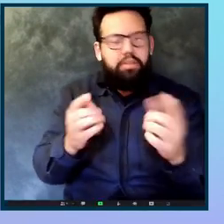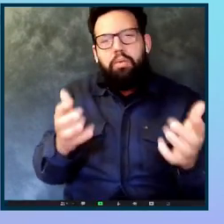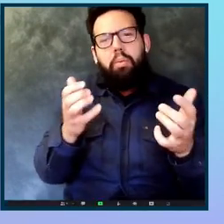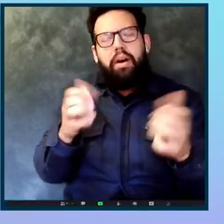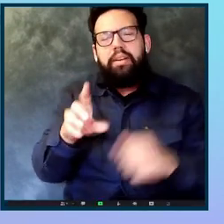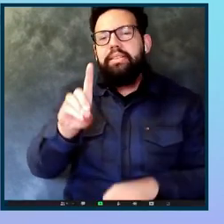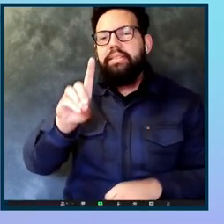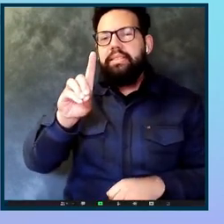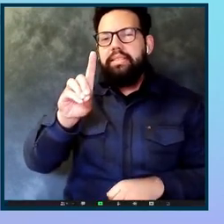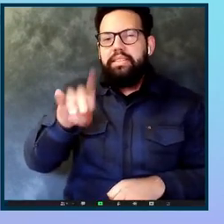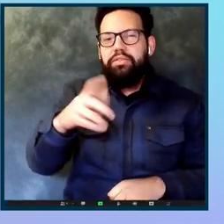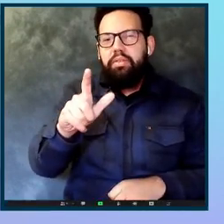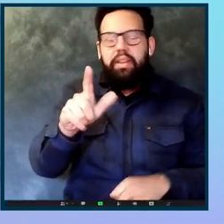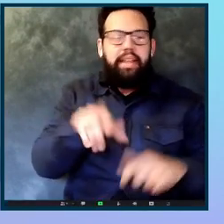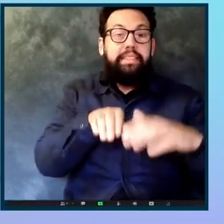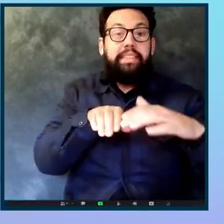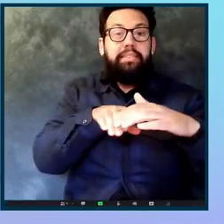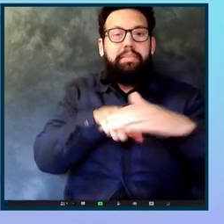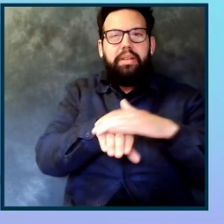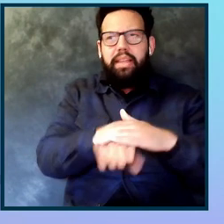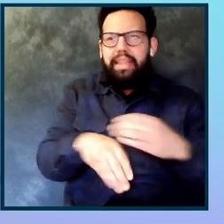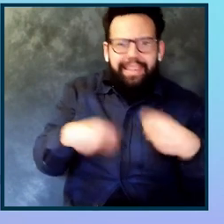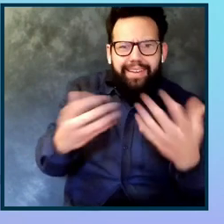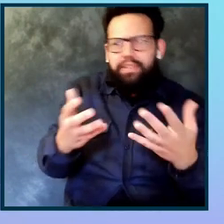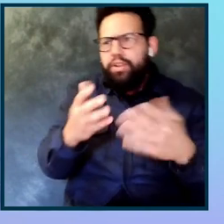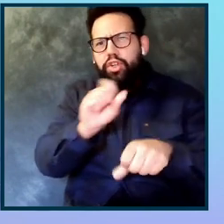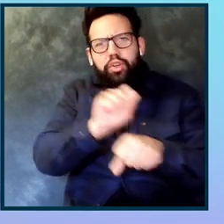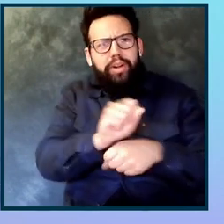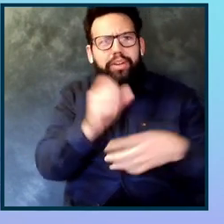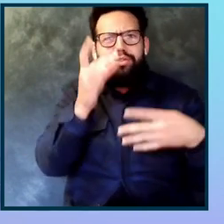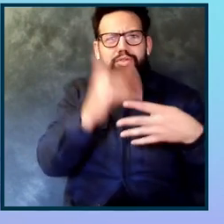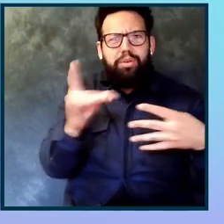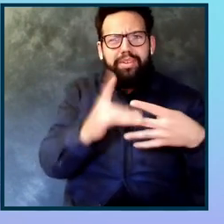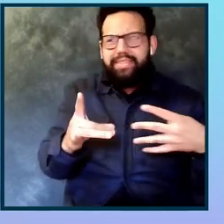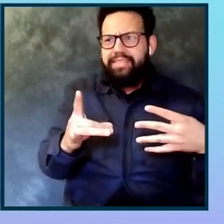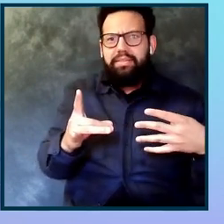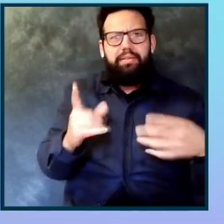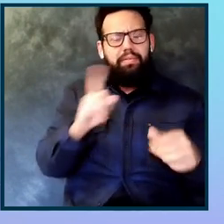choice for people with disabilities so they could get well-paying jobs.